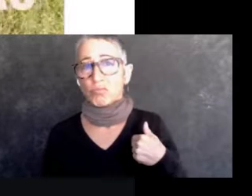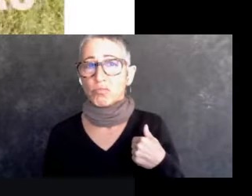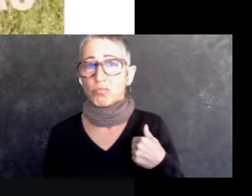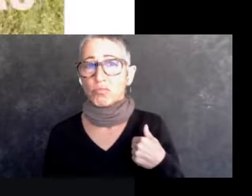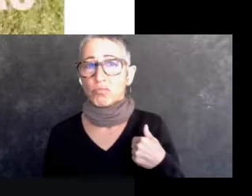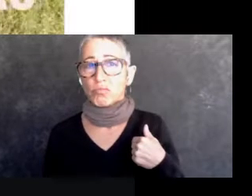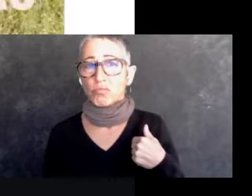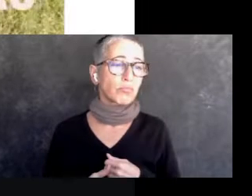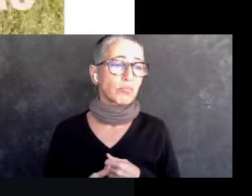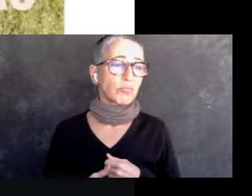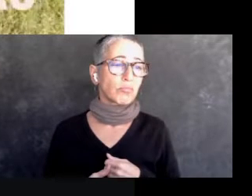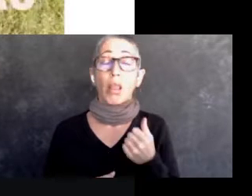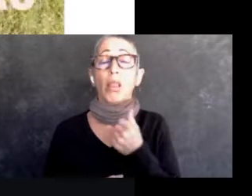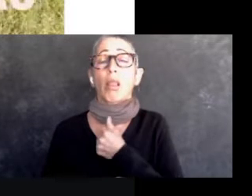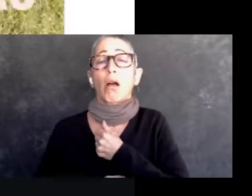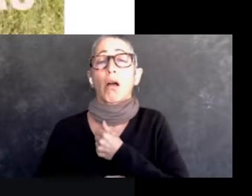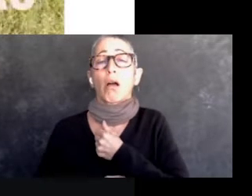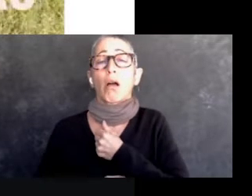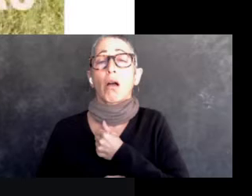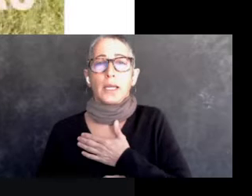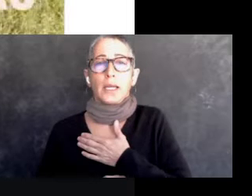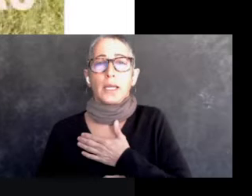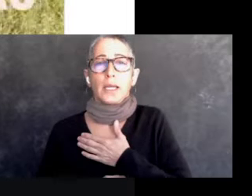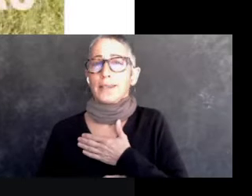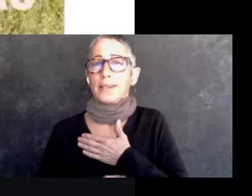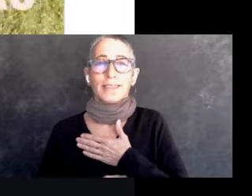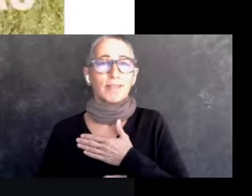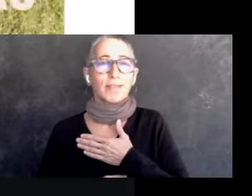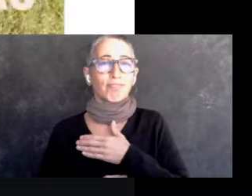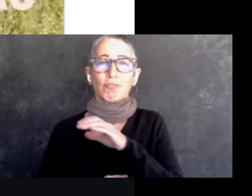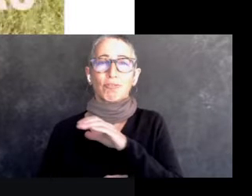I love my city. I love, um,